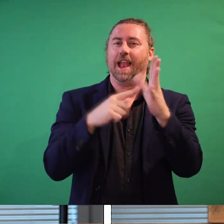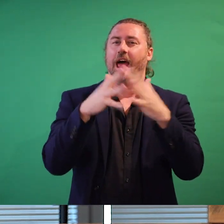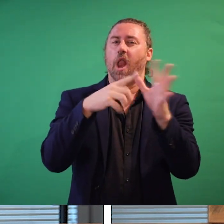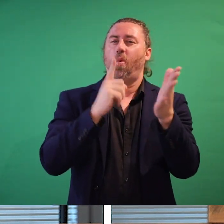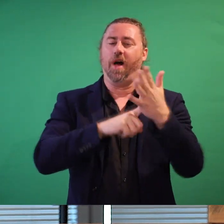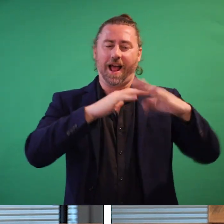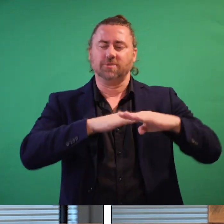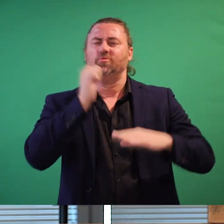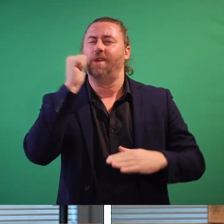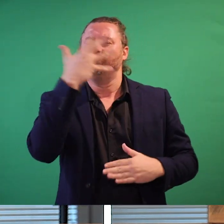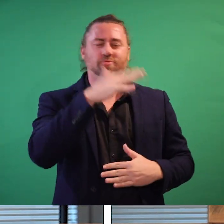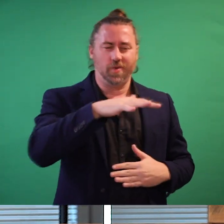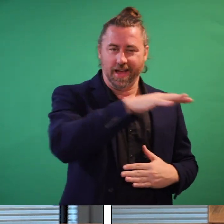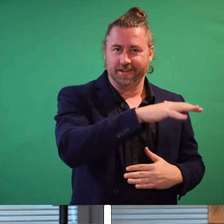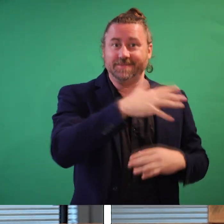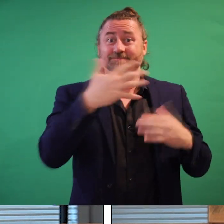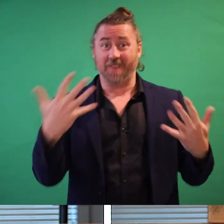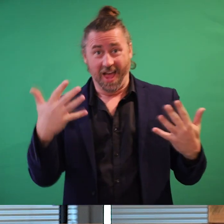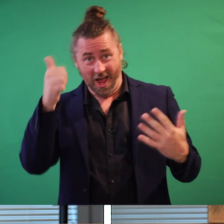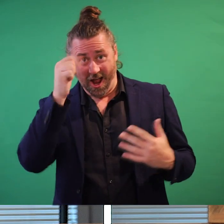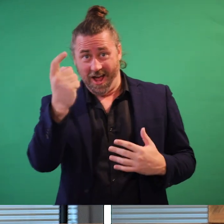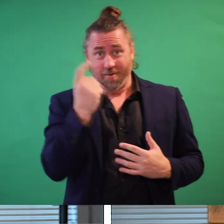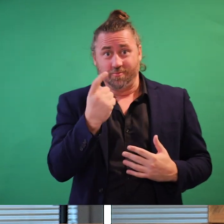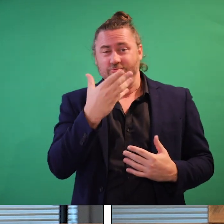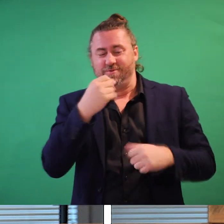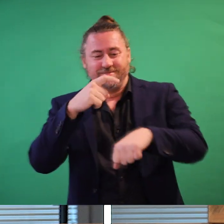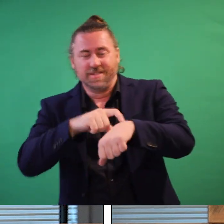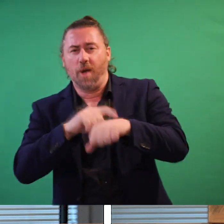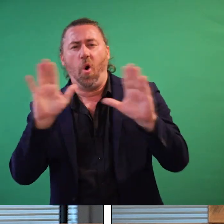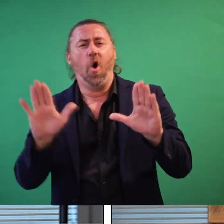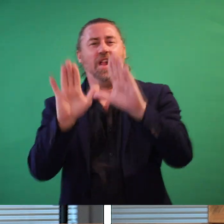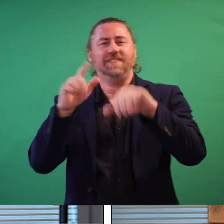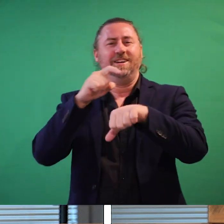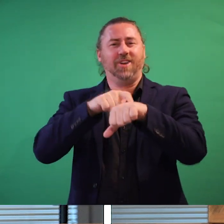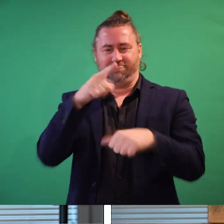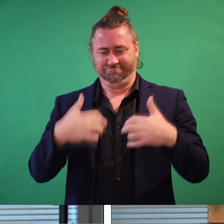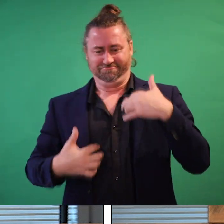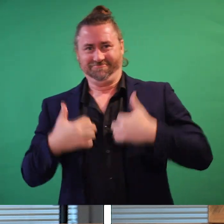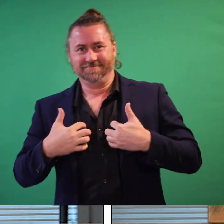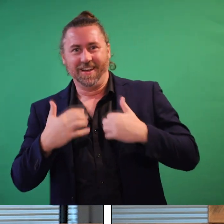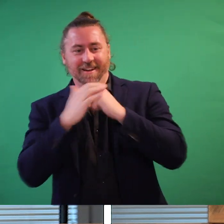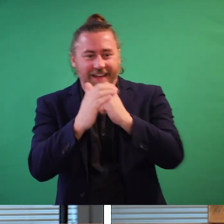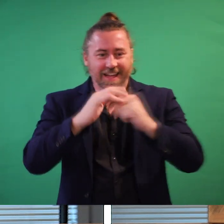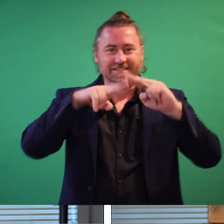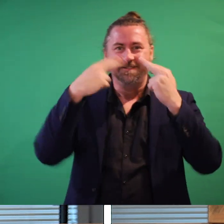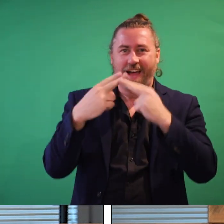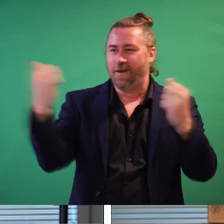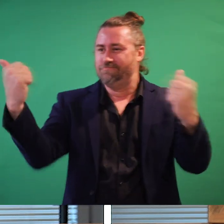The festive season is almost upon us, and I know many of you are excited to celebrate with friends and family.